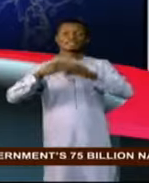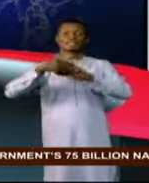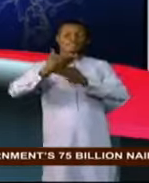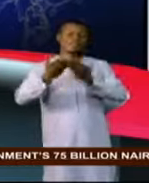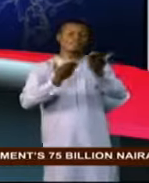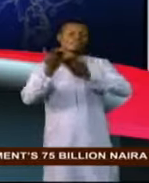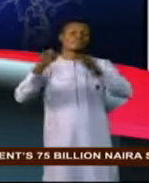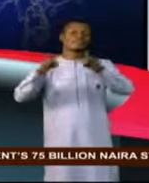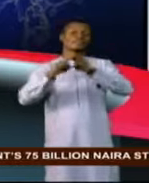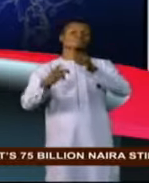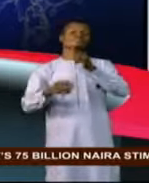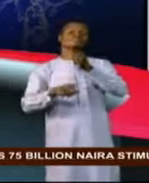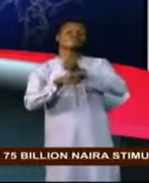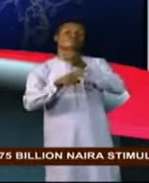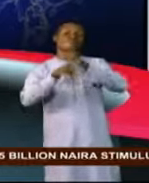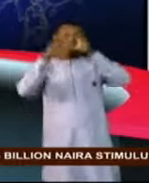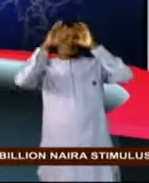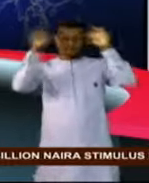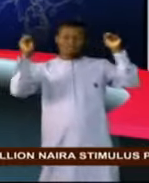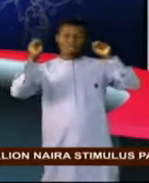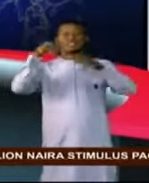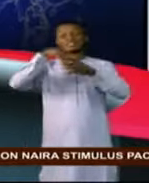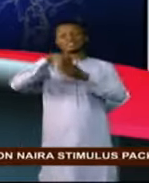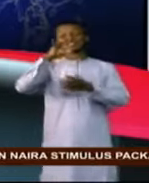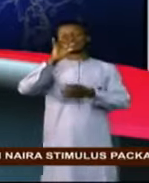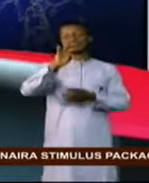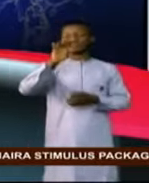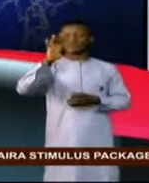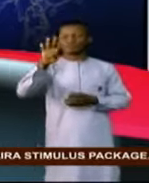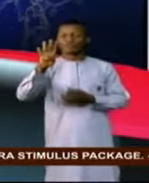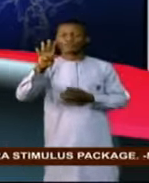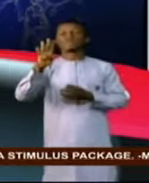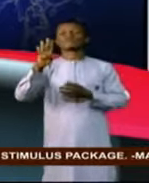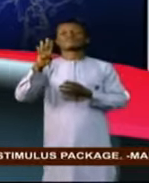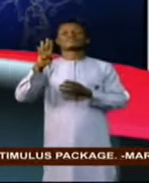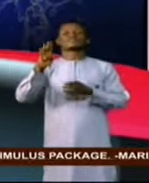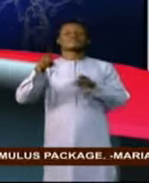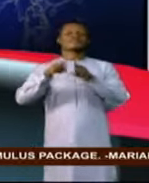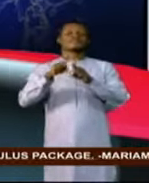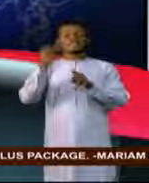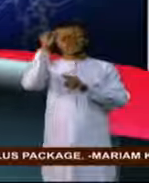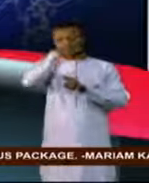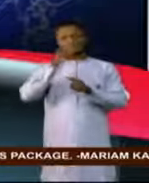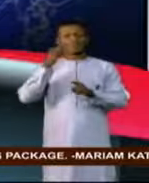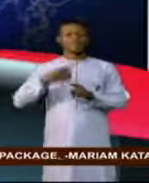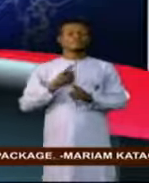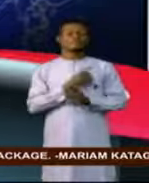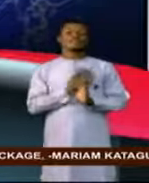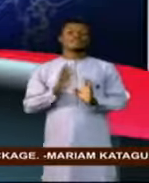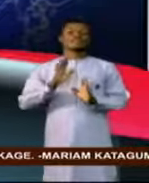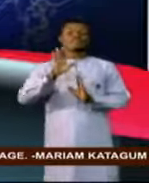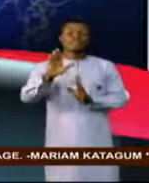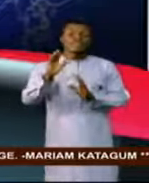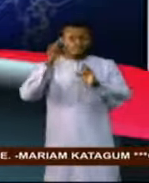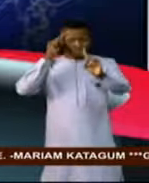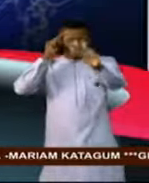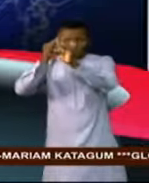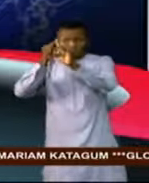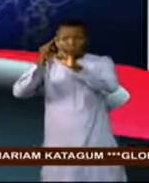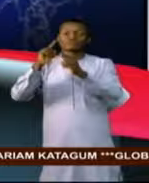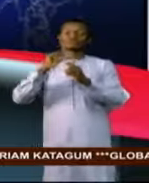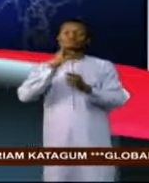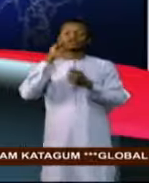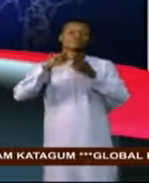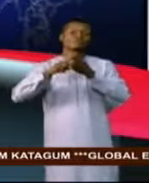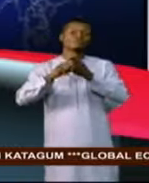Assembly Assembly's 71st session as a veteran African diplomat. His top priorities for the session were poverty,